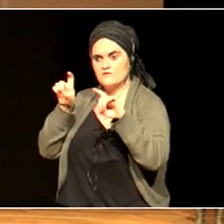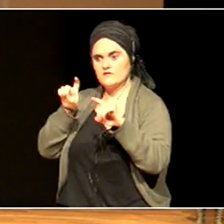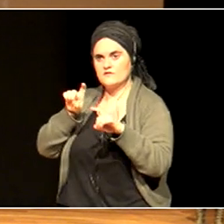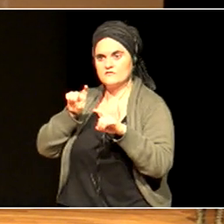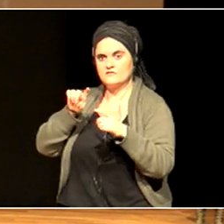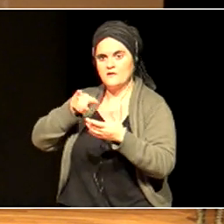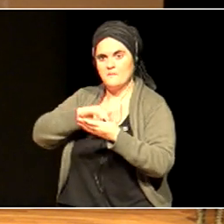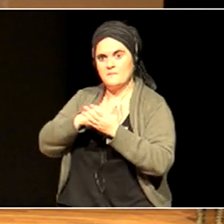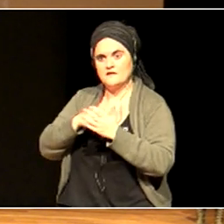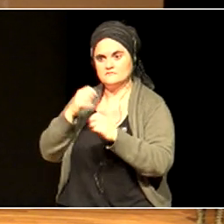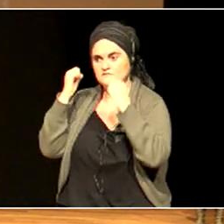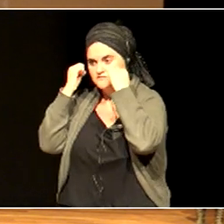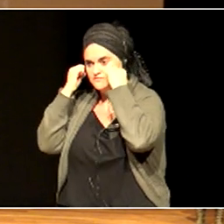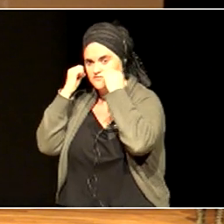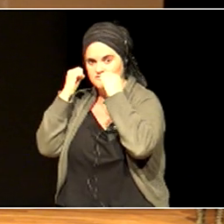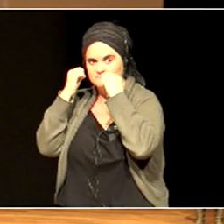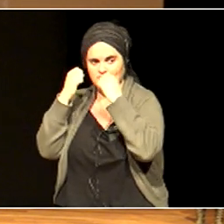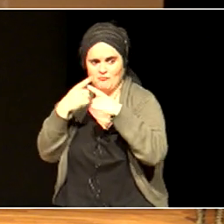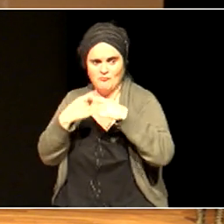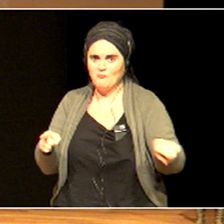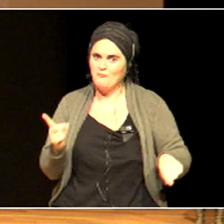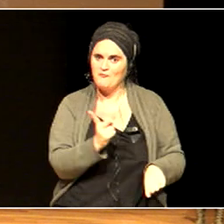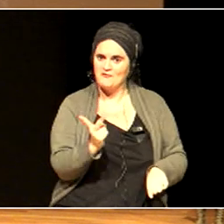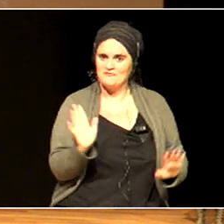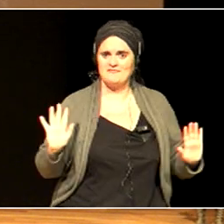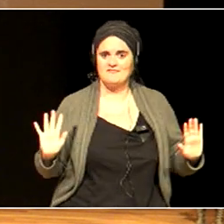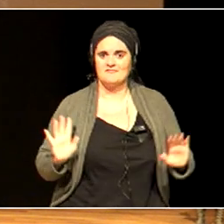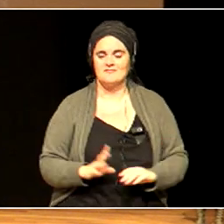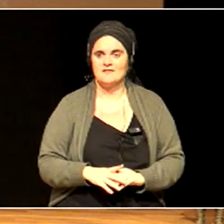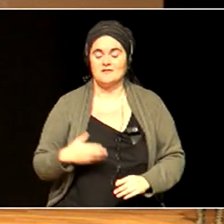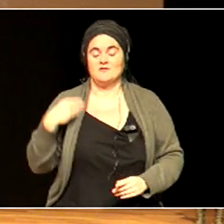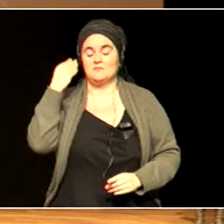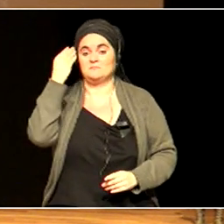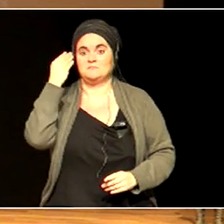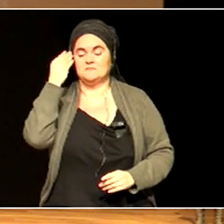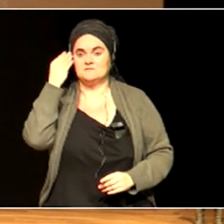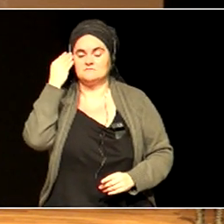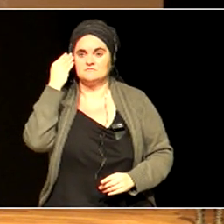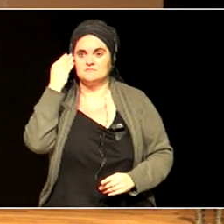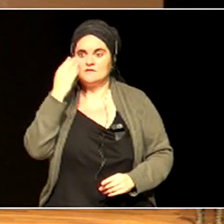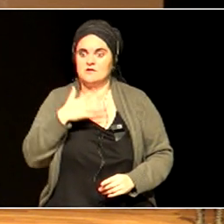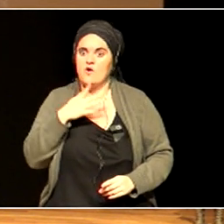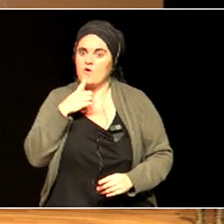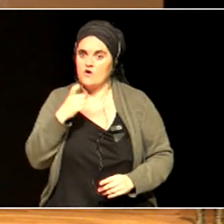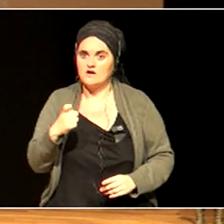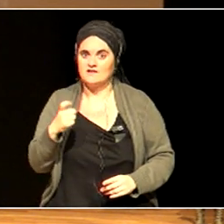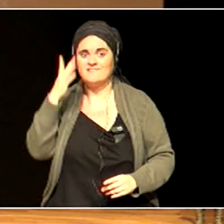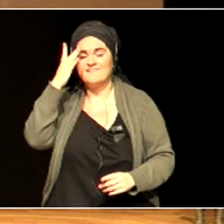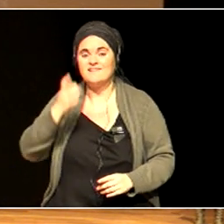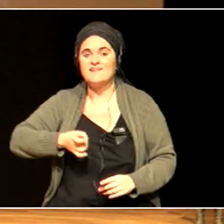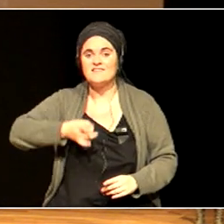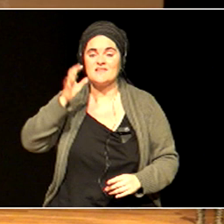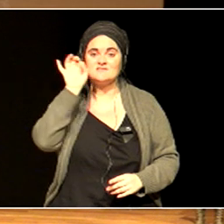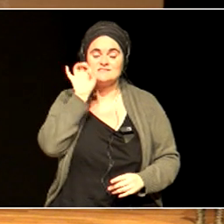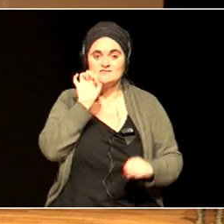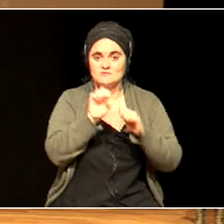And I'd like people to take seriously the idea that in the 21st century, we need to think